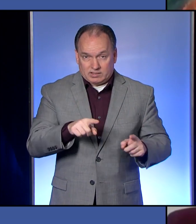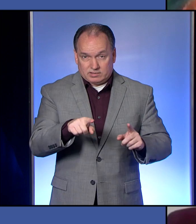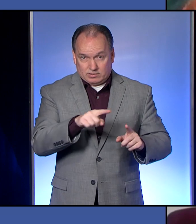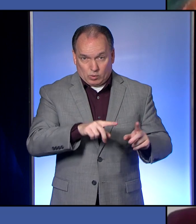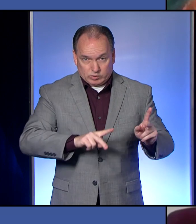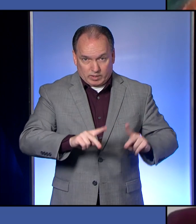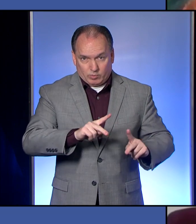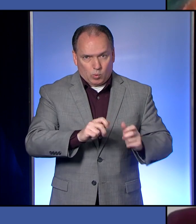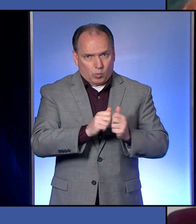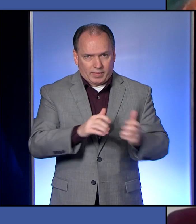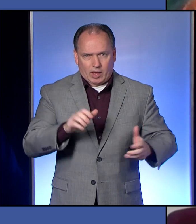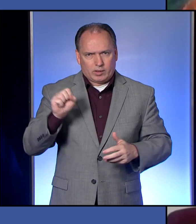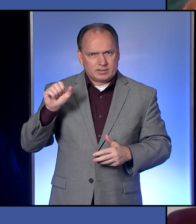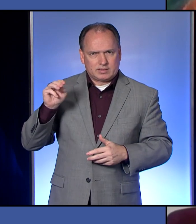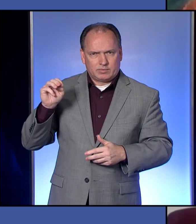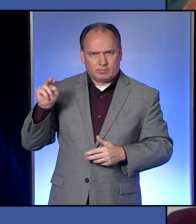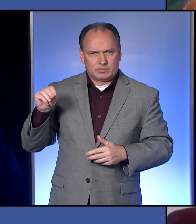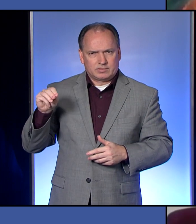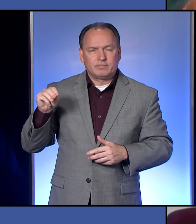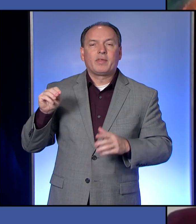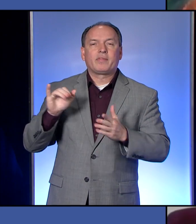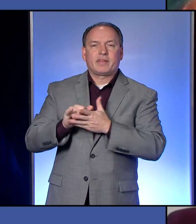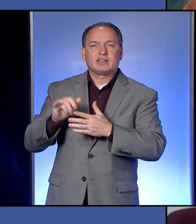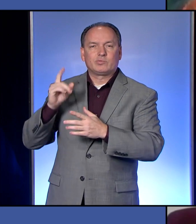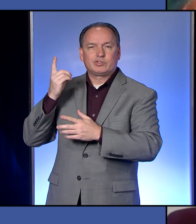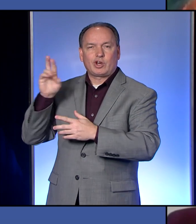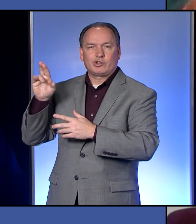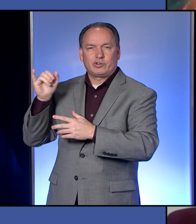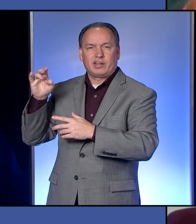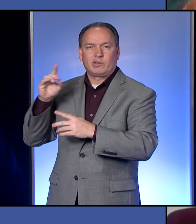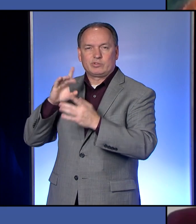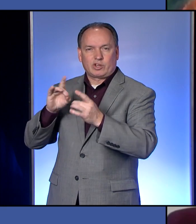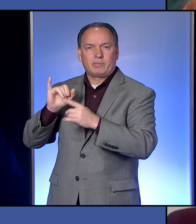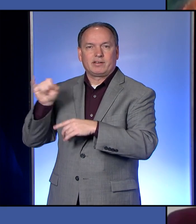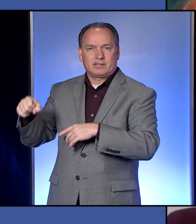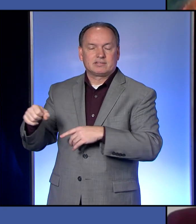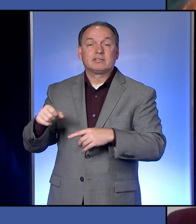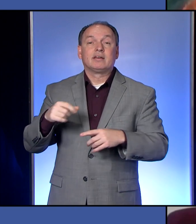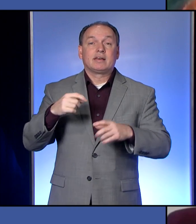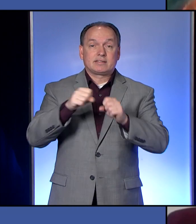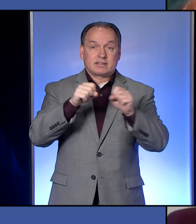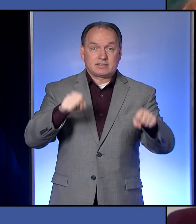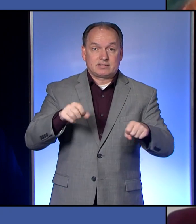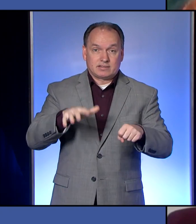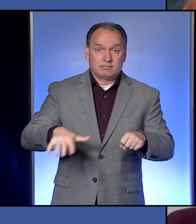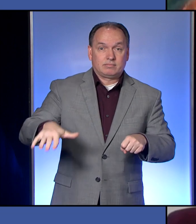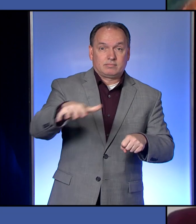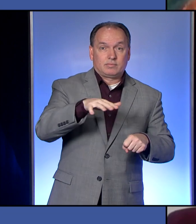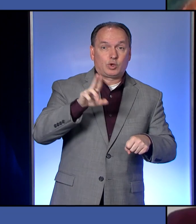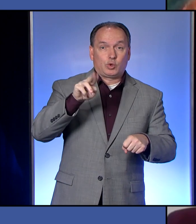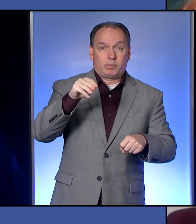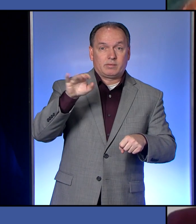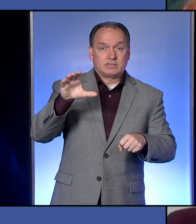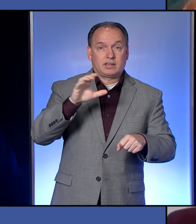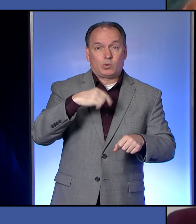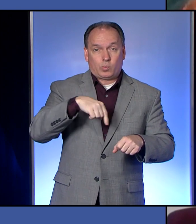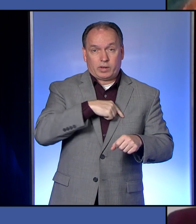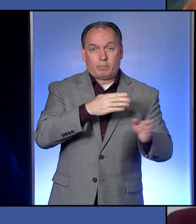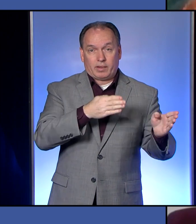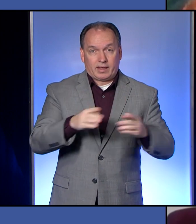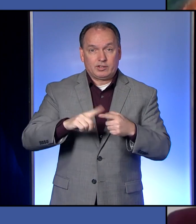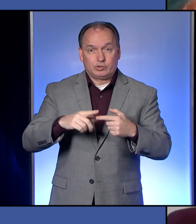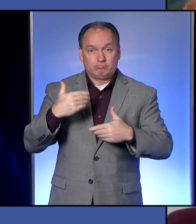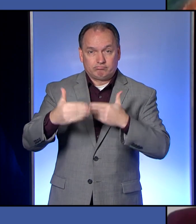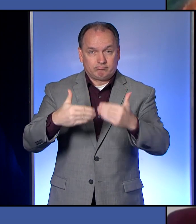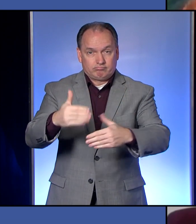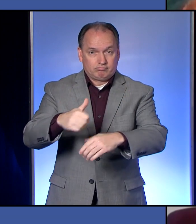not symptomatic? And that's what Dr. Yealy was talking about. So yes, as a system, we have plans to roll that out. Um, we